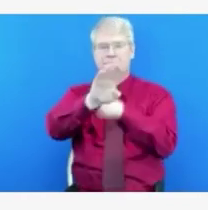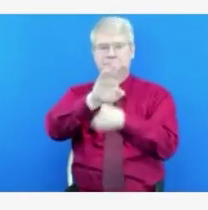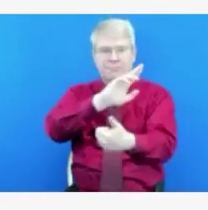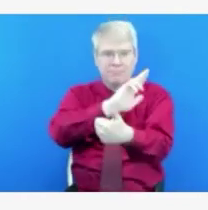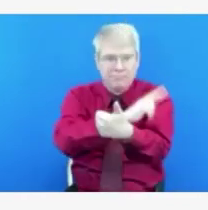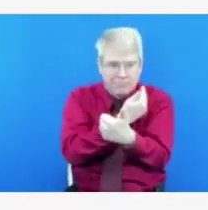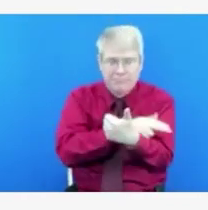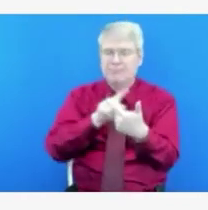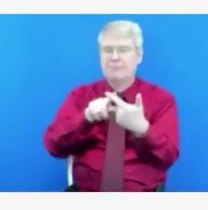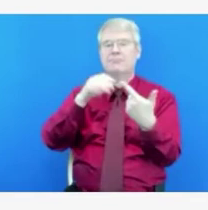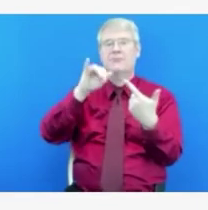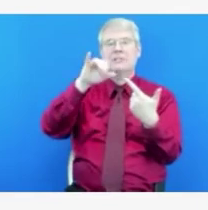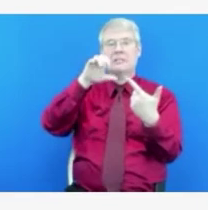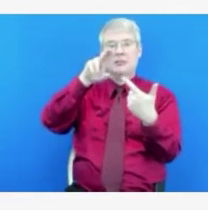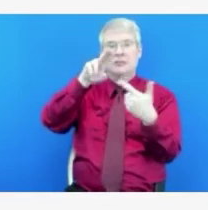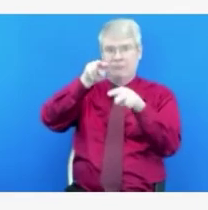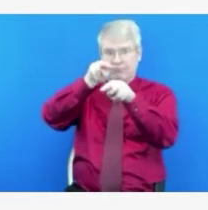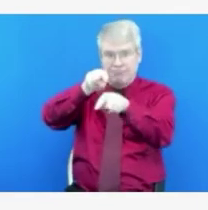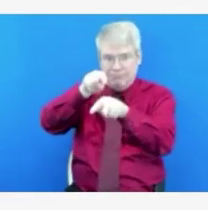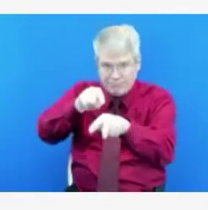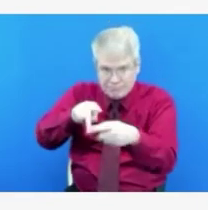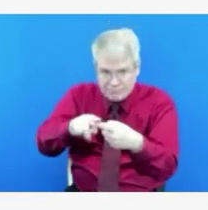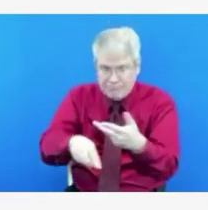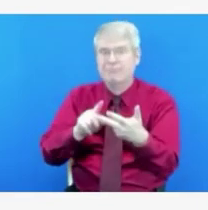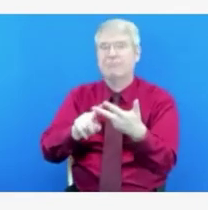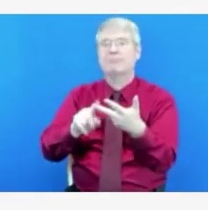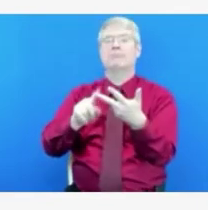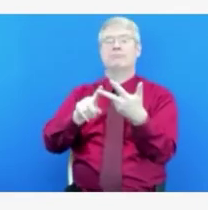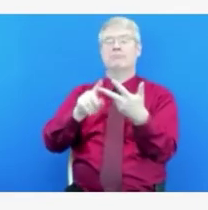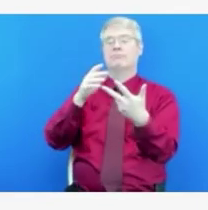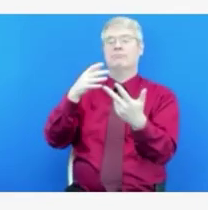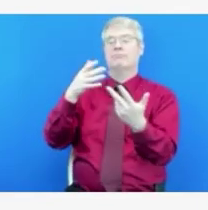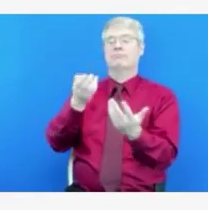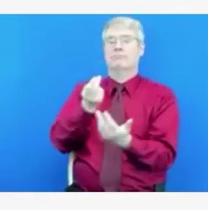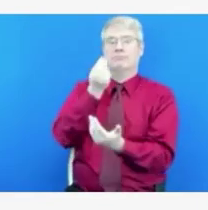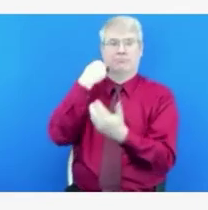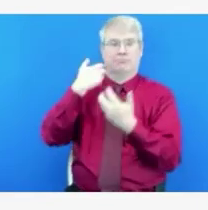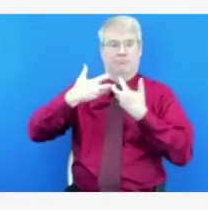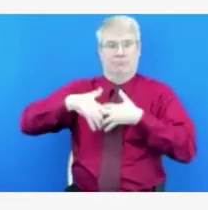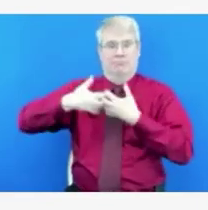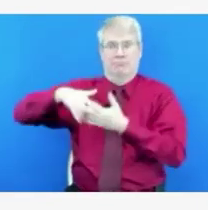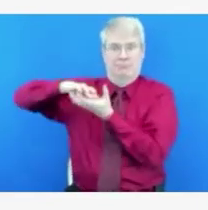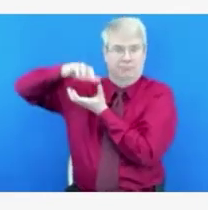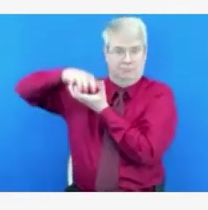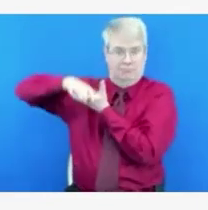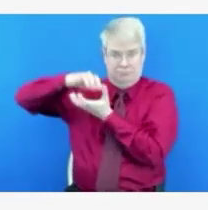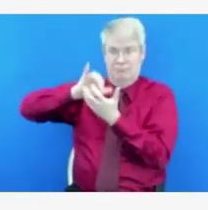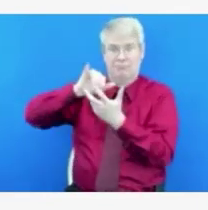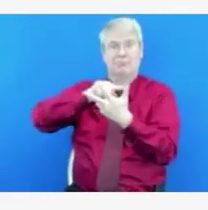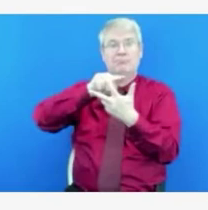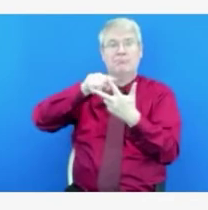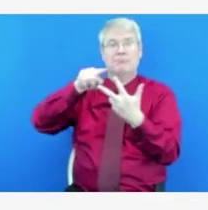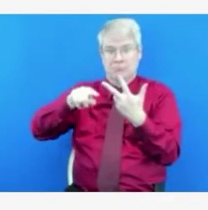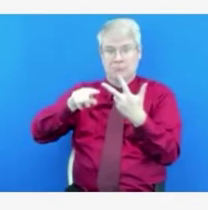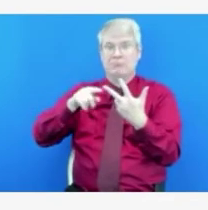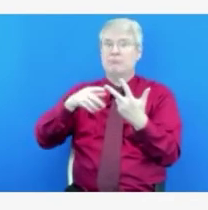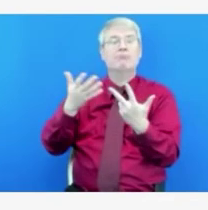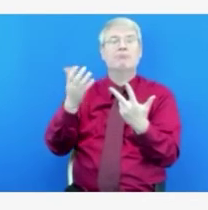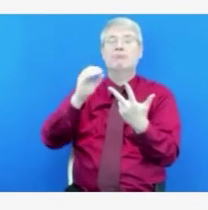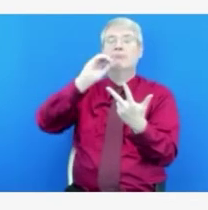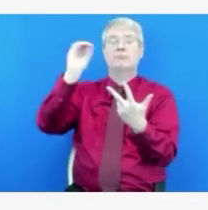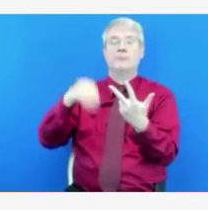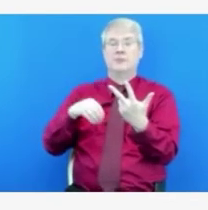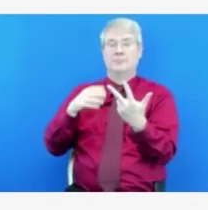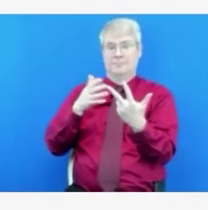versus those not fully vaccinated. For reference, 52.9% of those 12 and older in Idaho have been fully vaccinated.